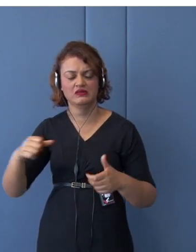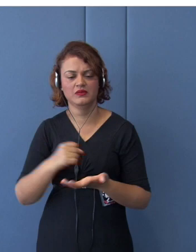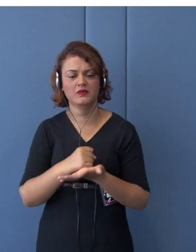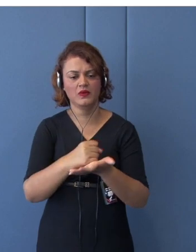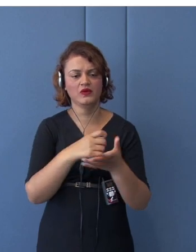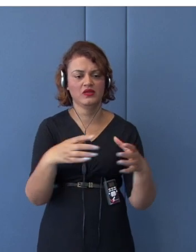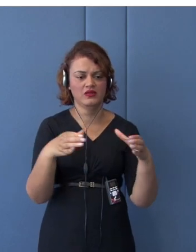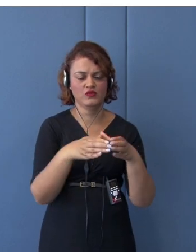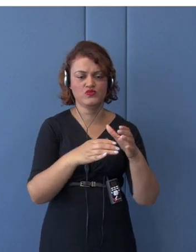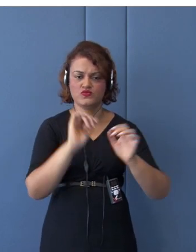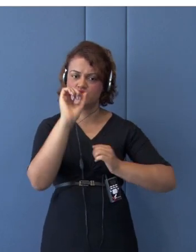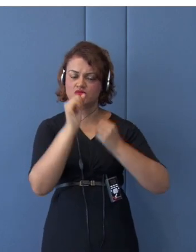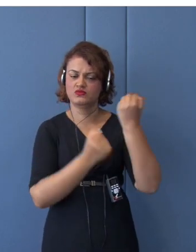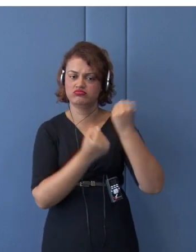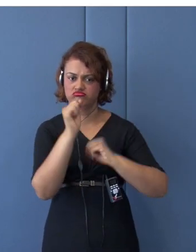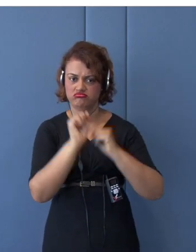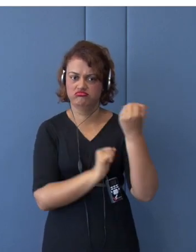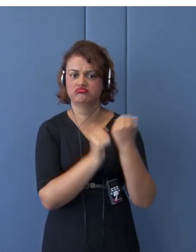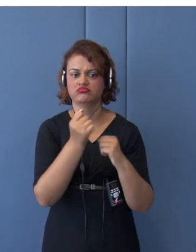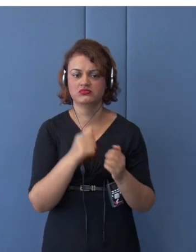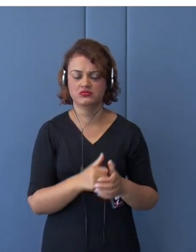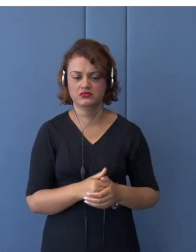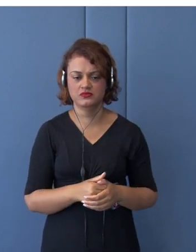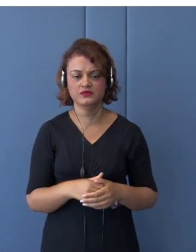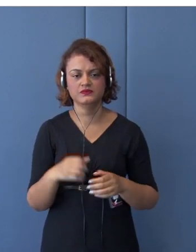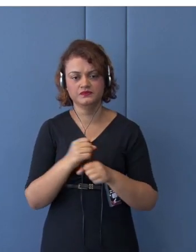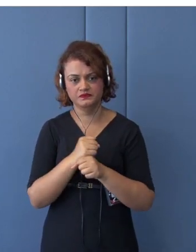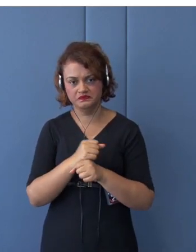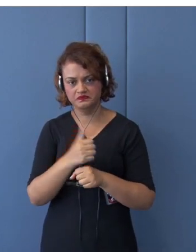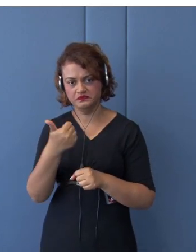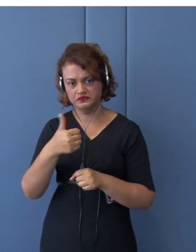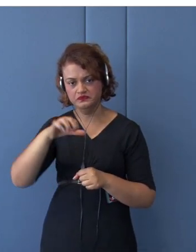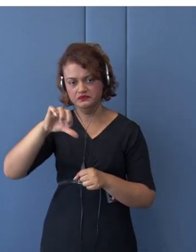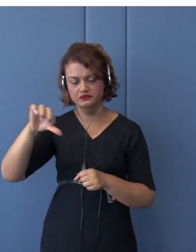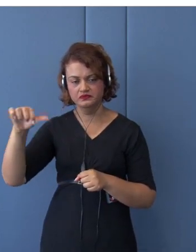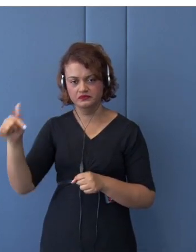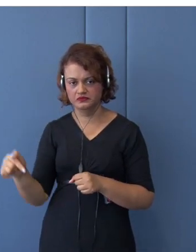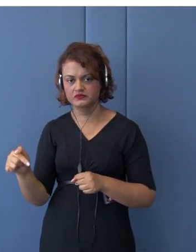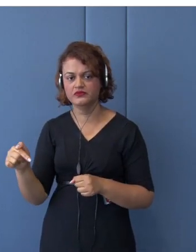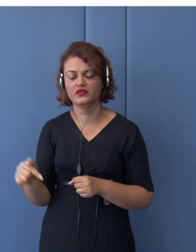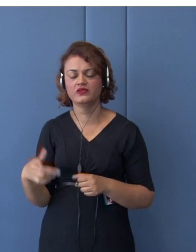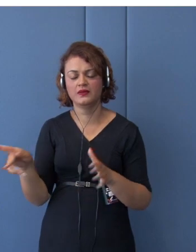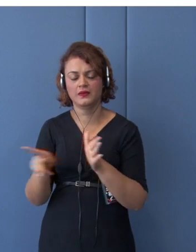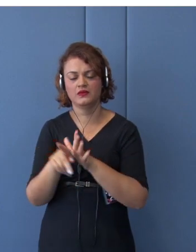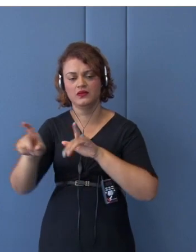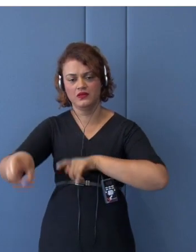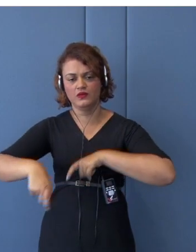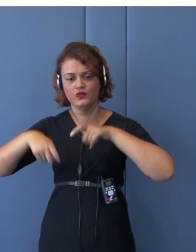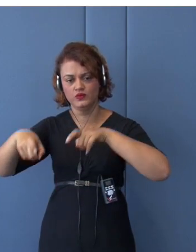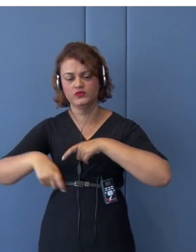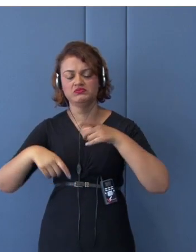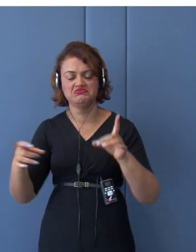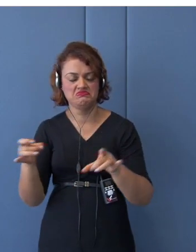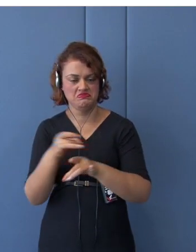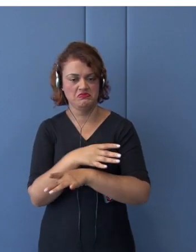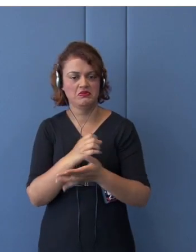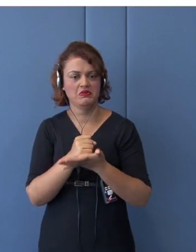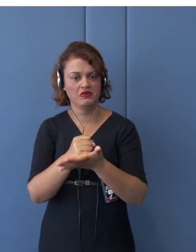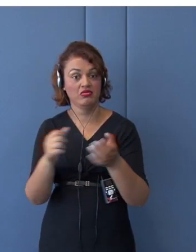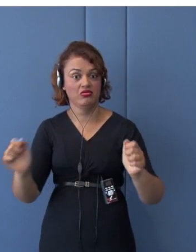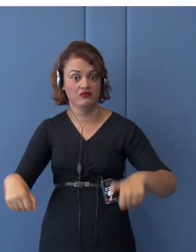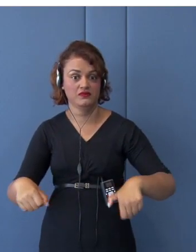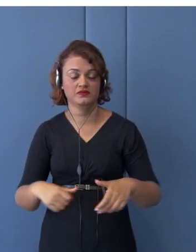97% of agriculture has been covered. So, in this way, you know, those two directions,